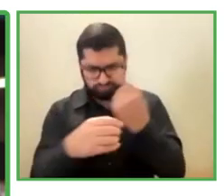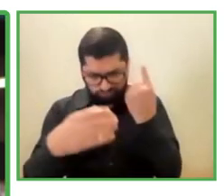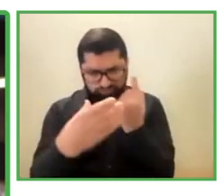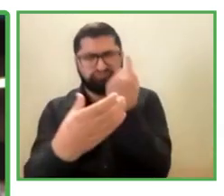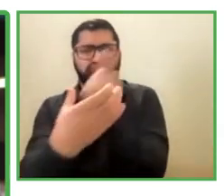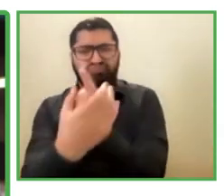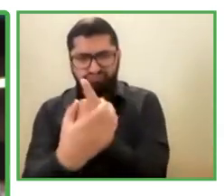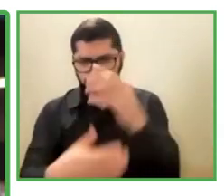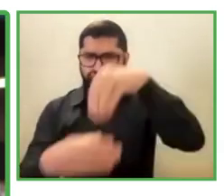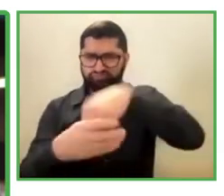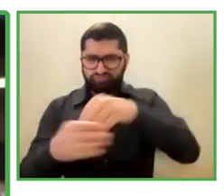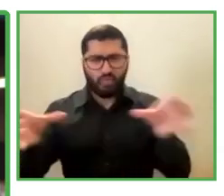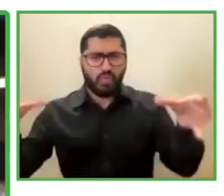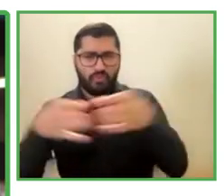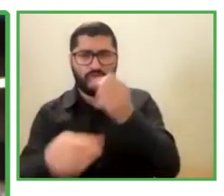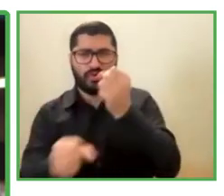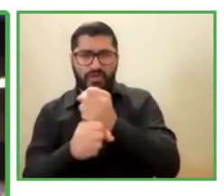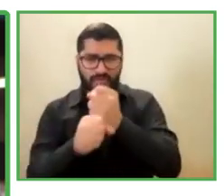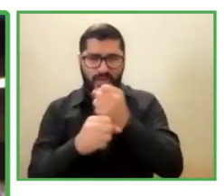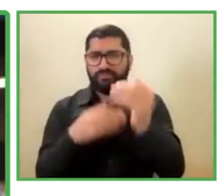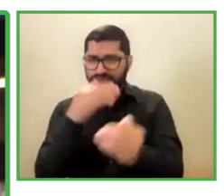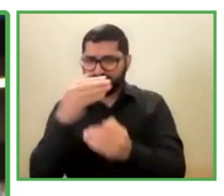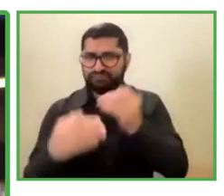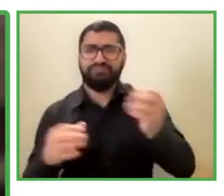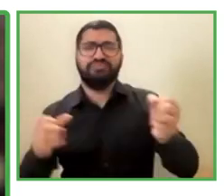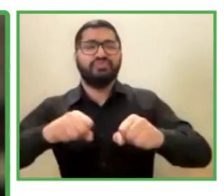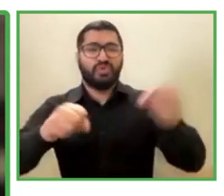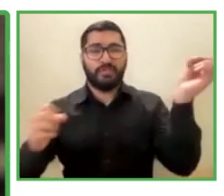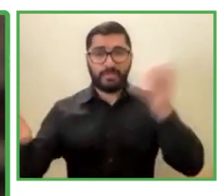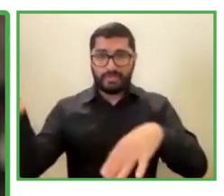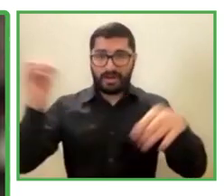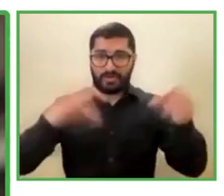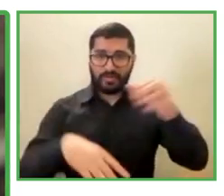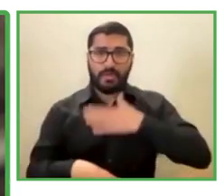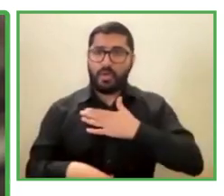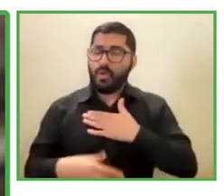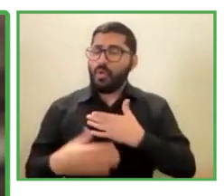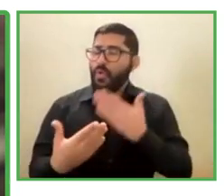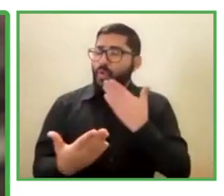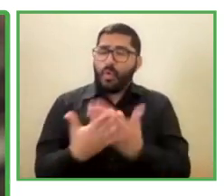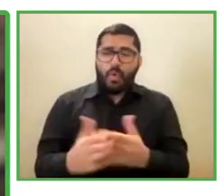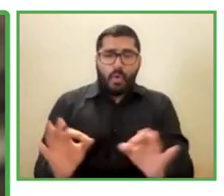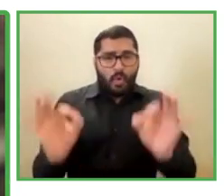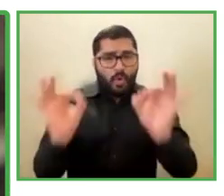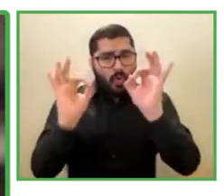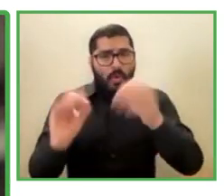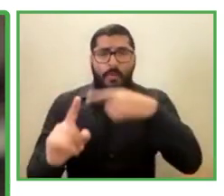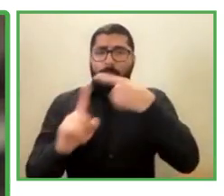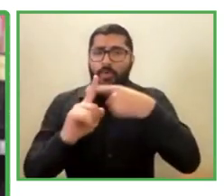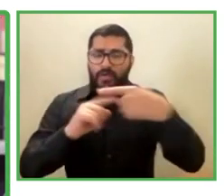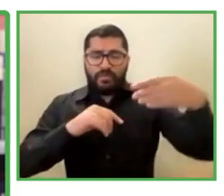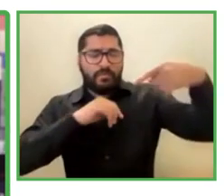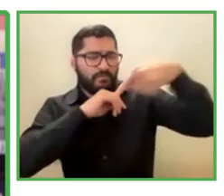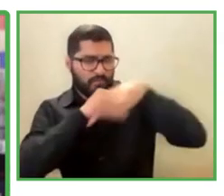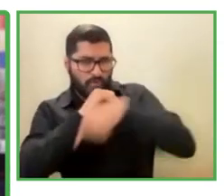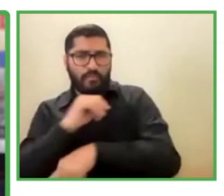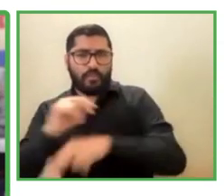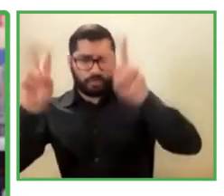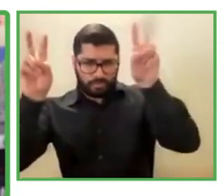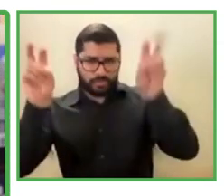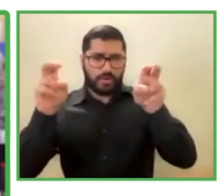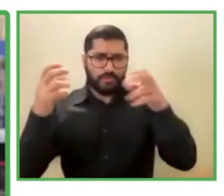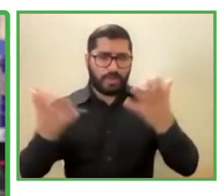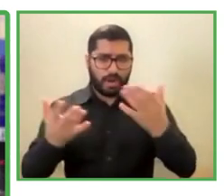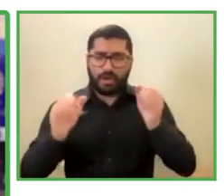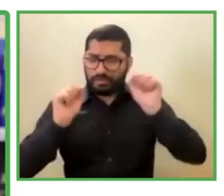society. She can feel useful. It's really wonderful. As a mother, we are really, really thankful for this. When I need help or